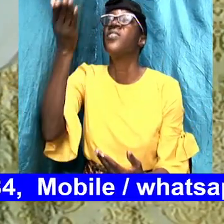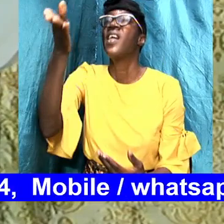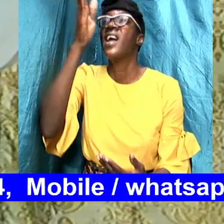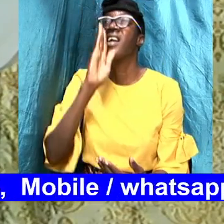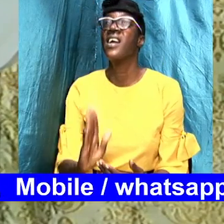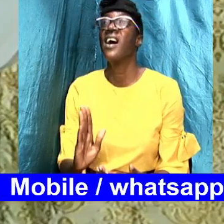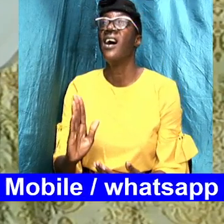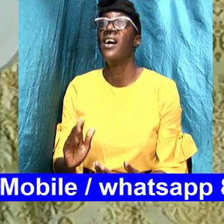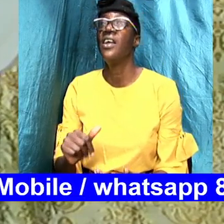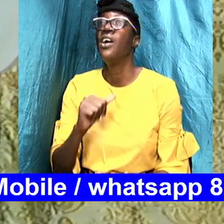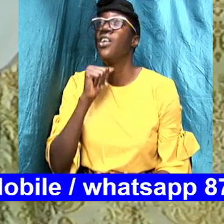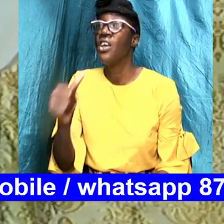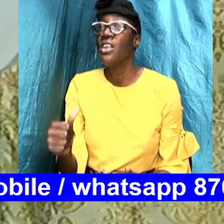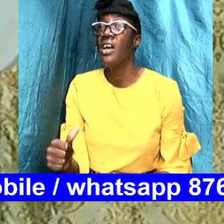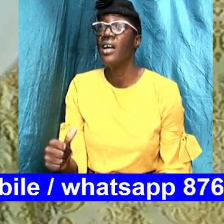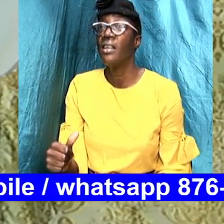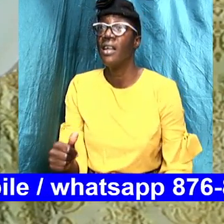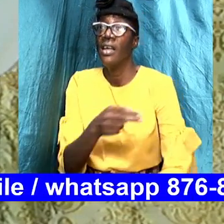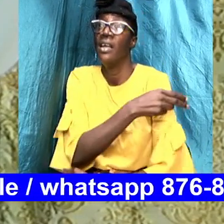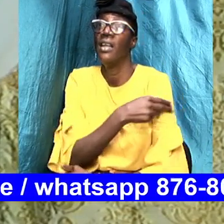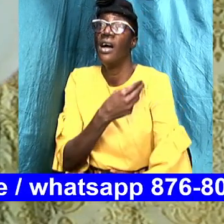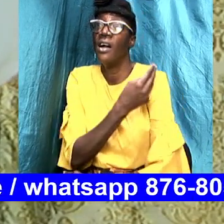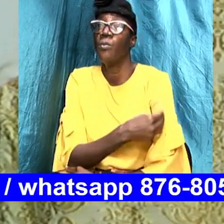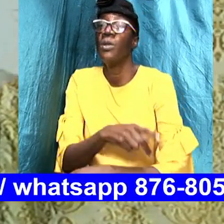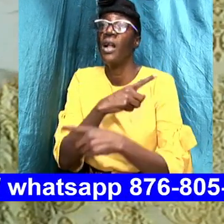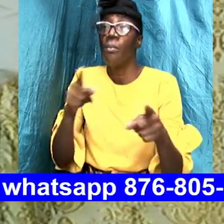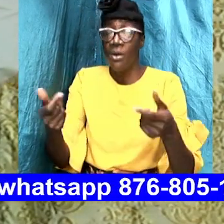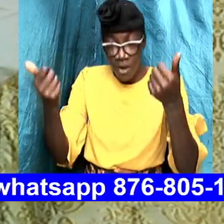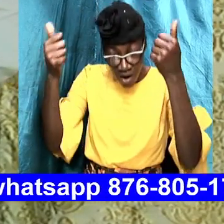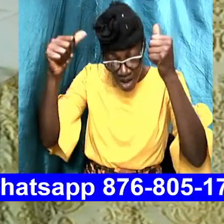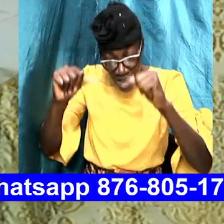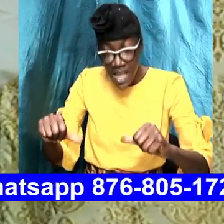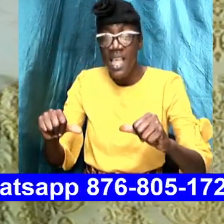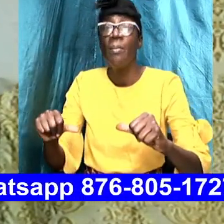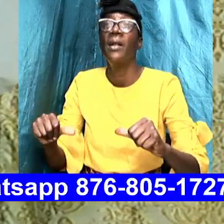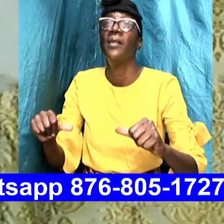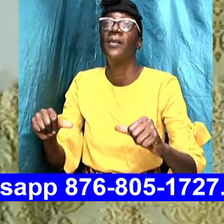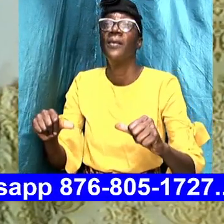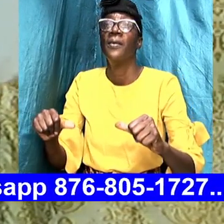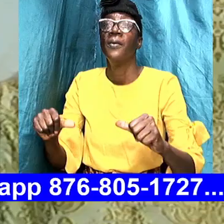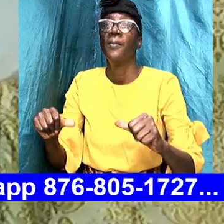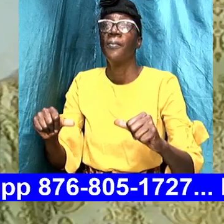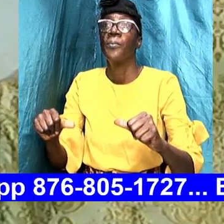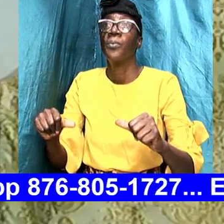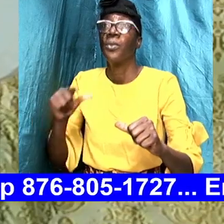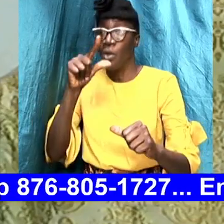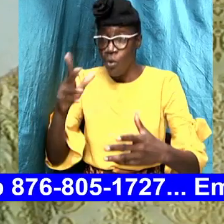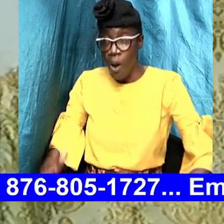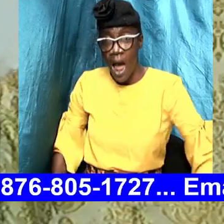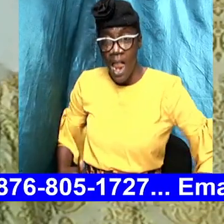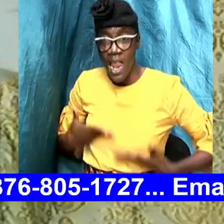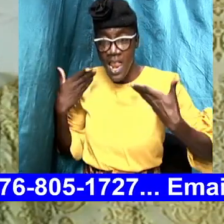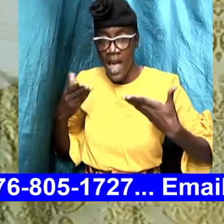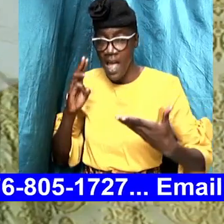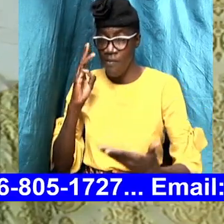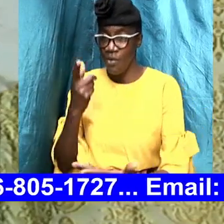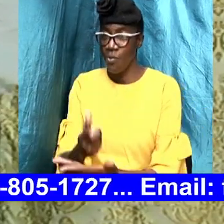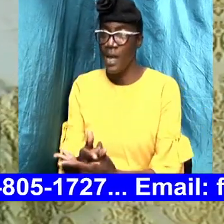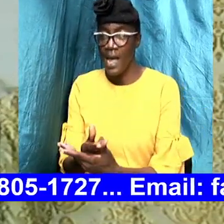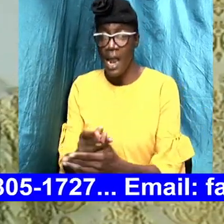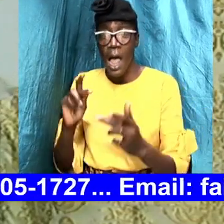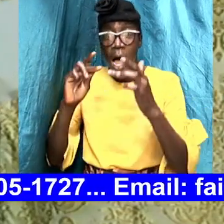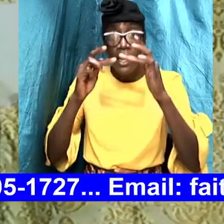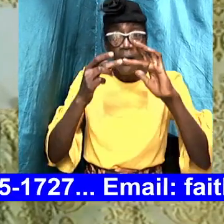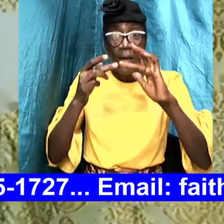that you are not on the one but you are able and you are alive and well and you are tuning in